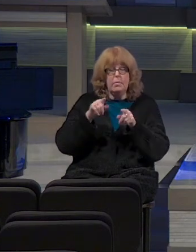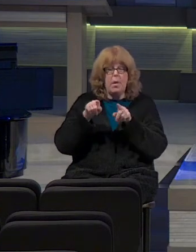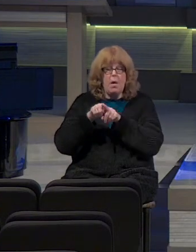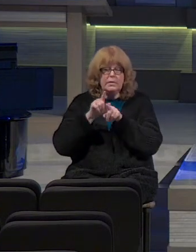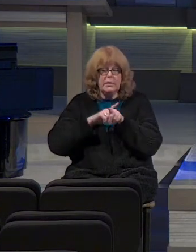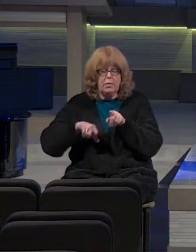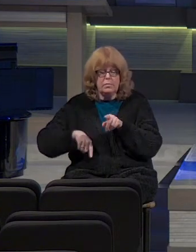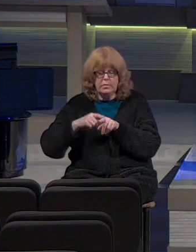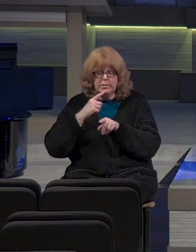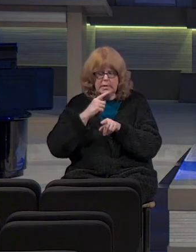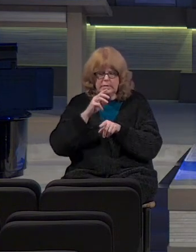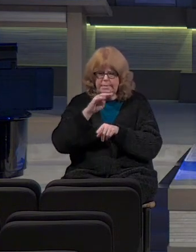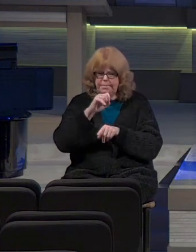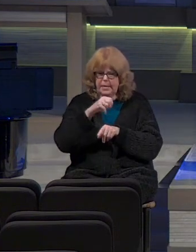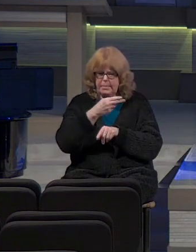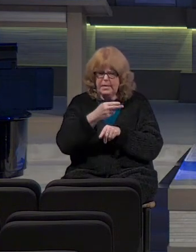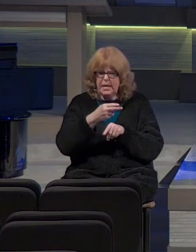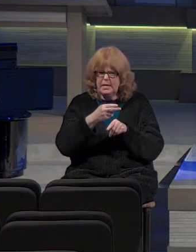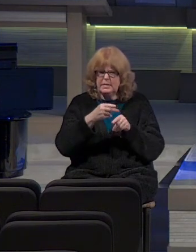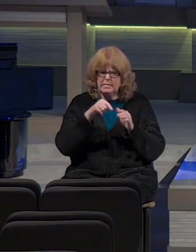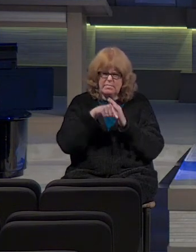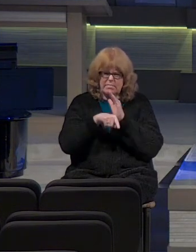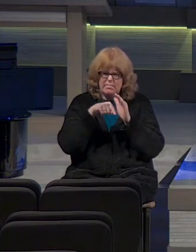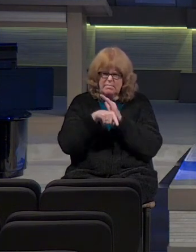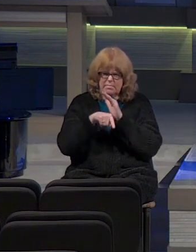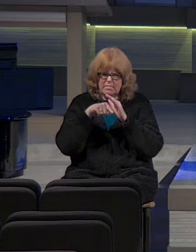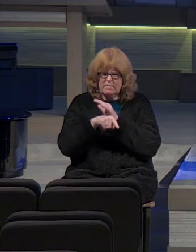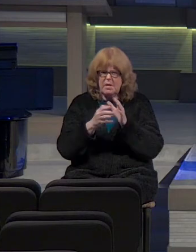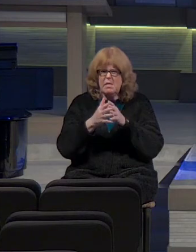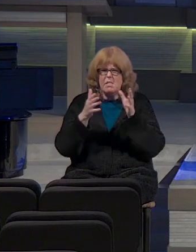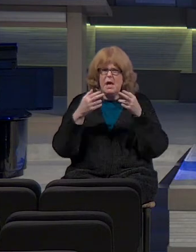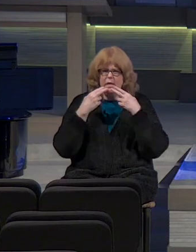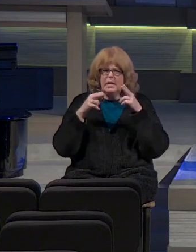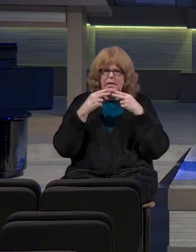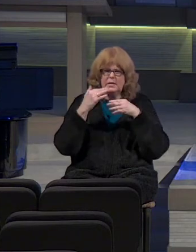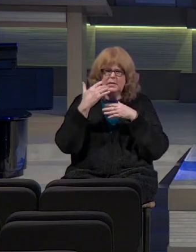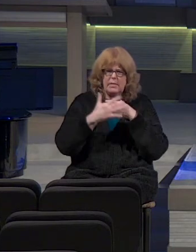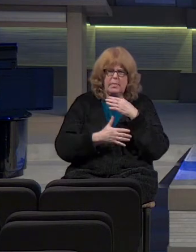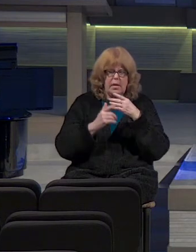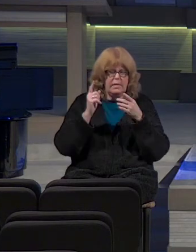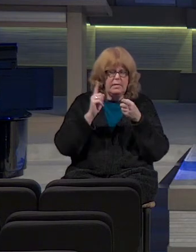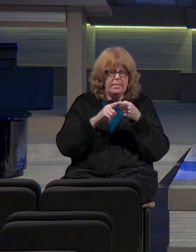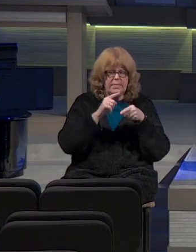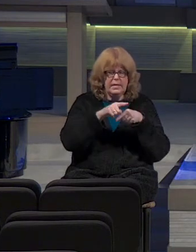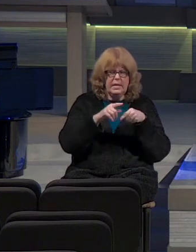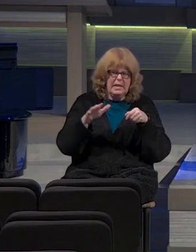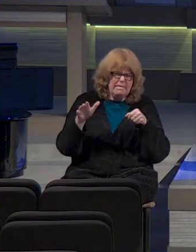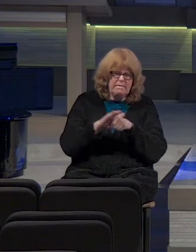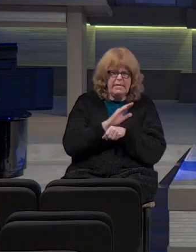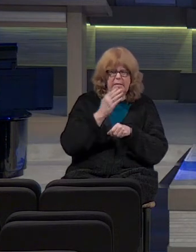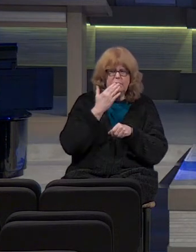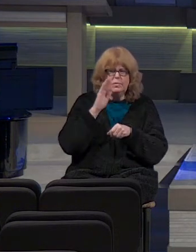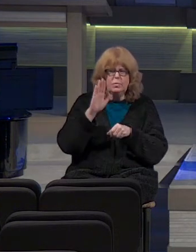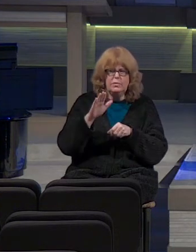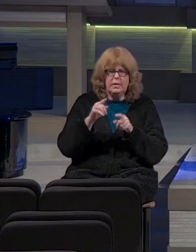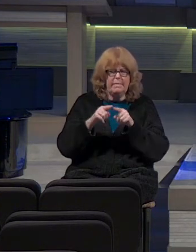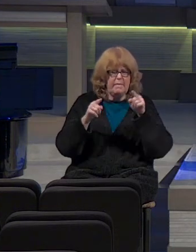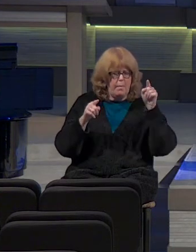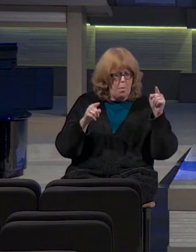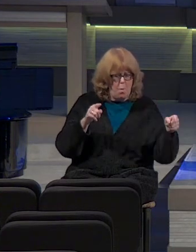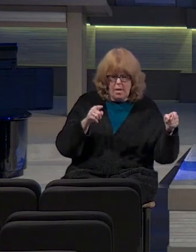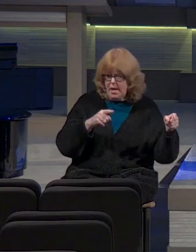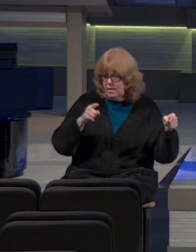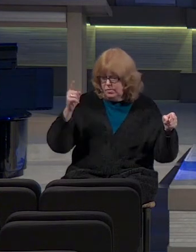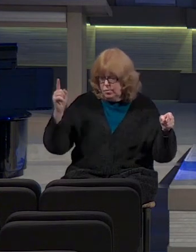Moreover, Manasseh shed very much innocent blood until he had filled Jerusalem from one end